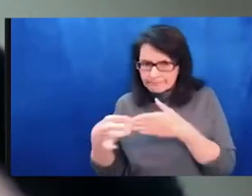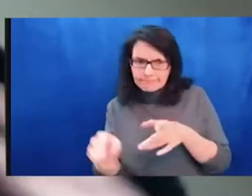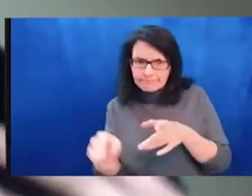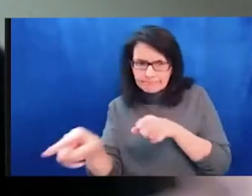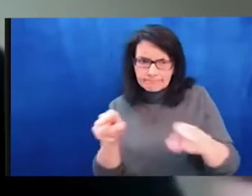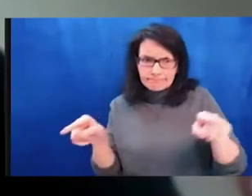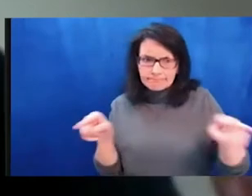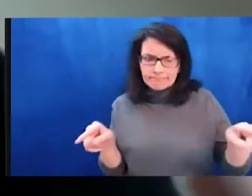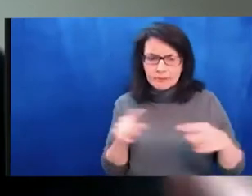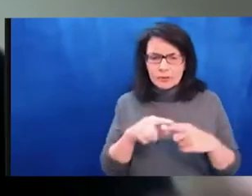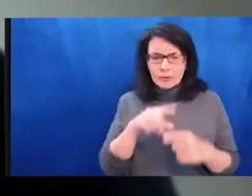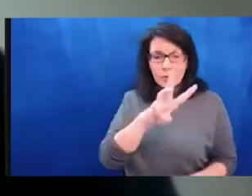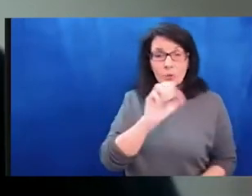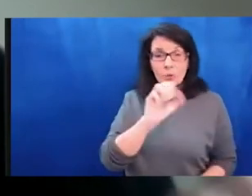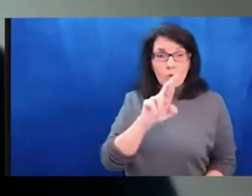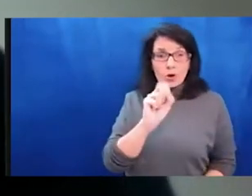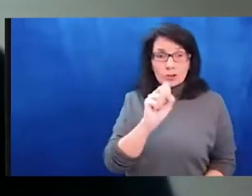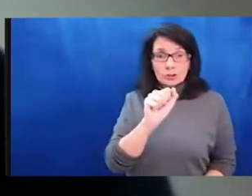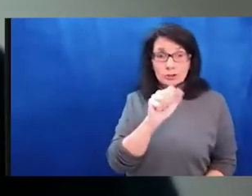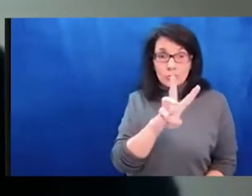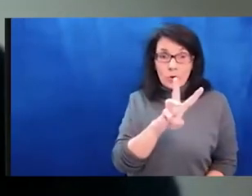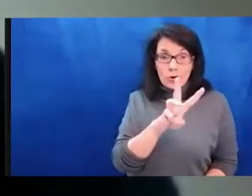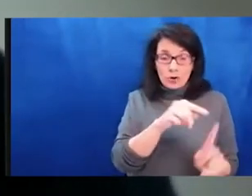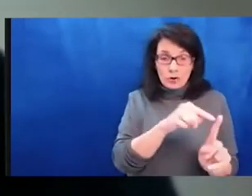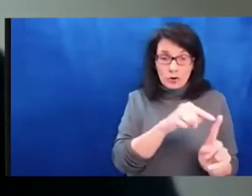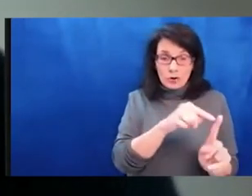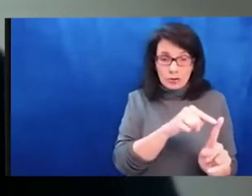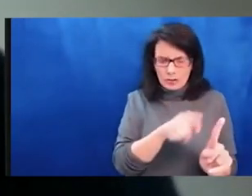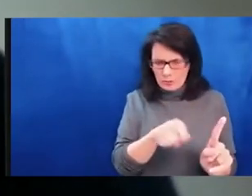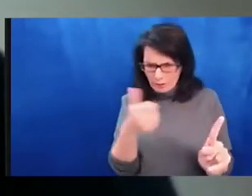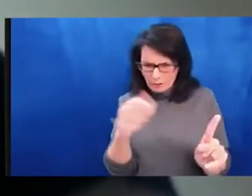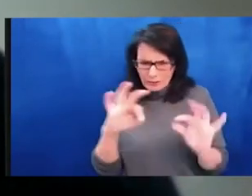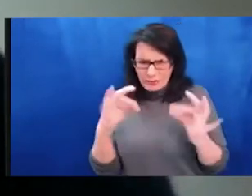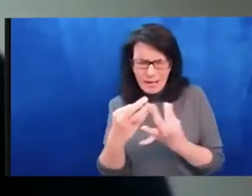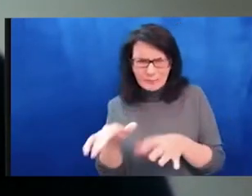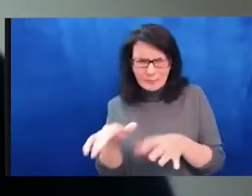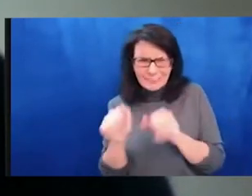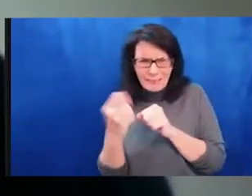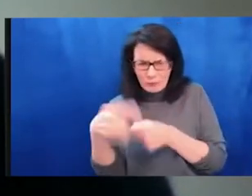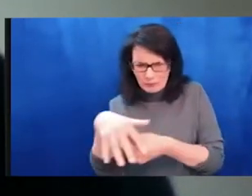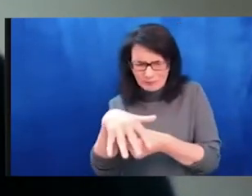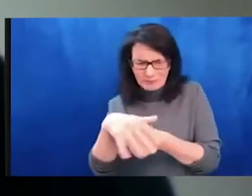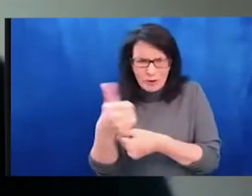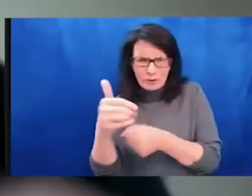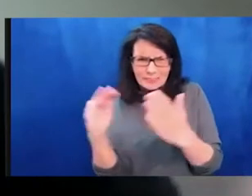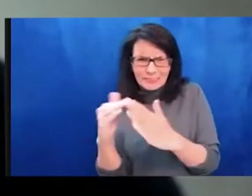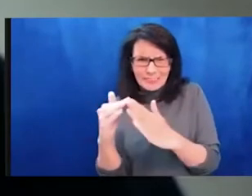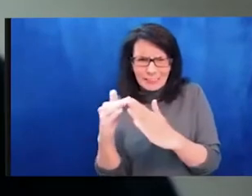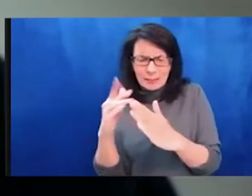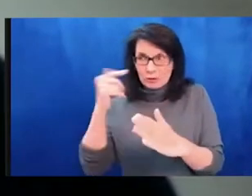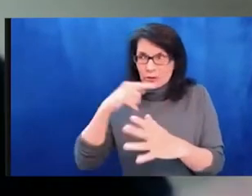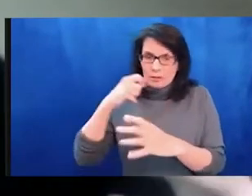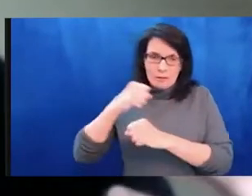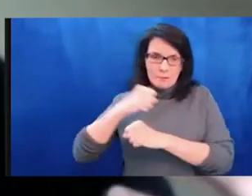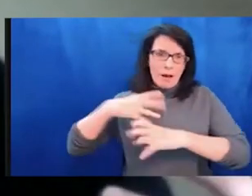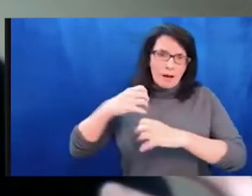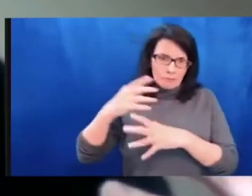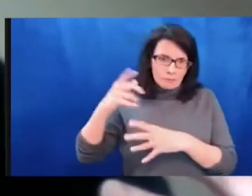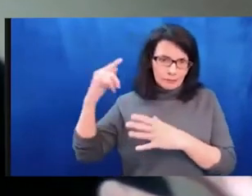saying that we have arrived in review this morning and can you find us a place to stay or